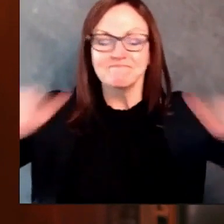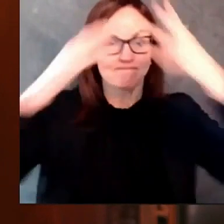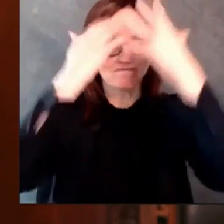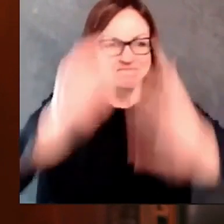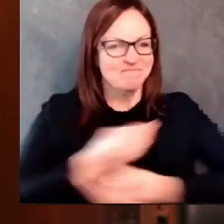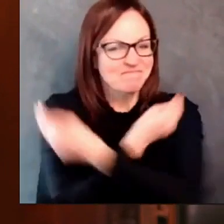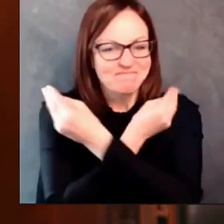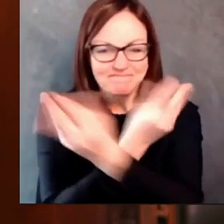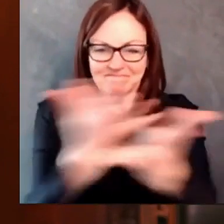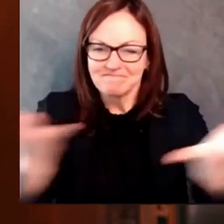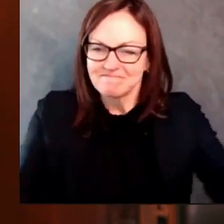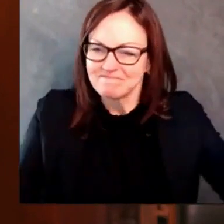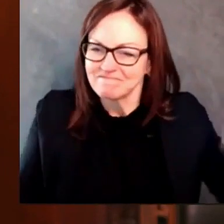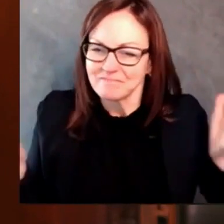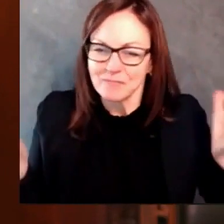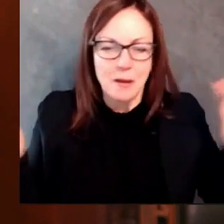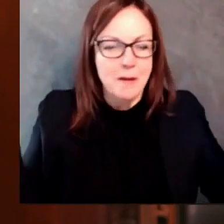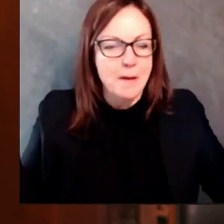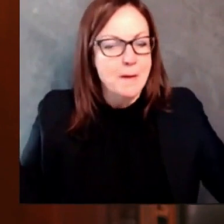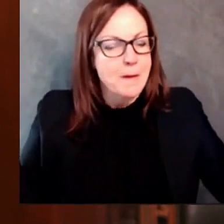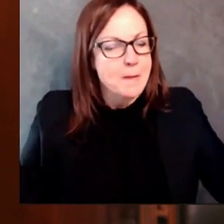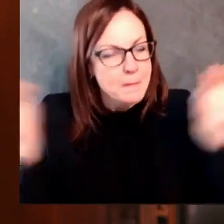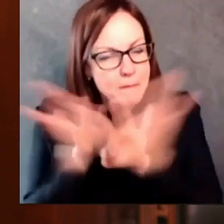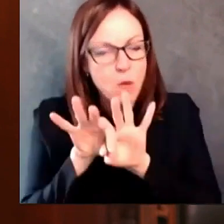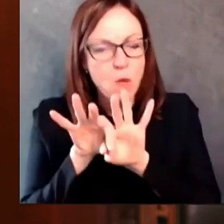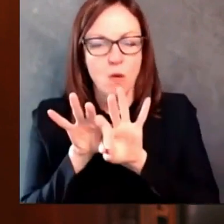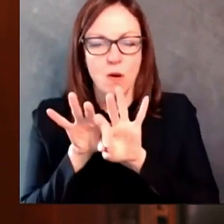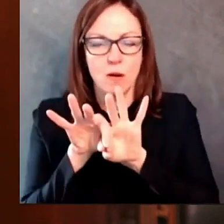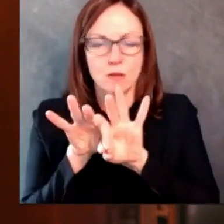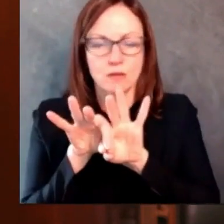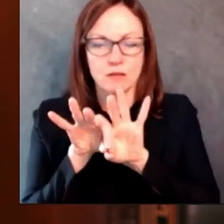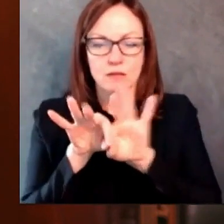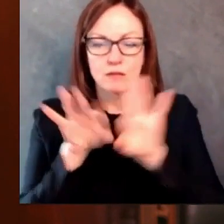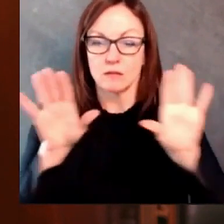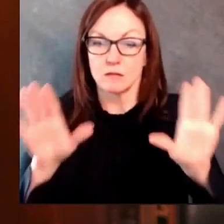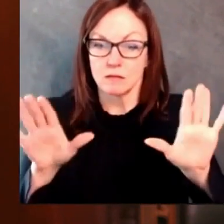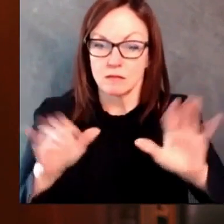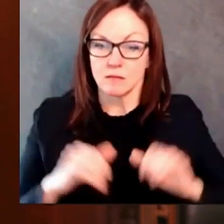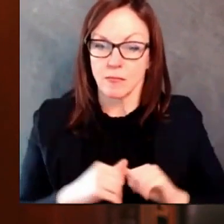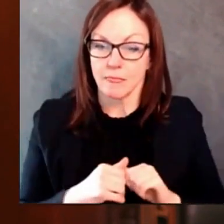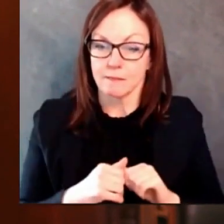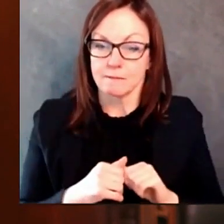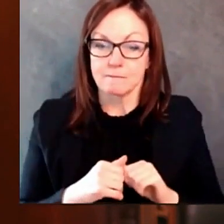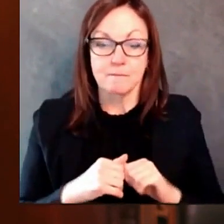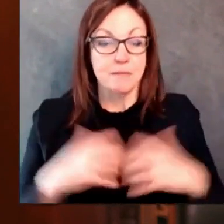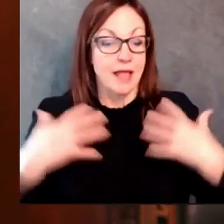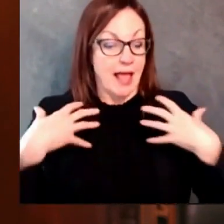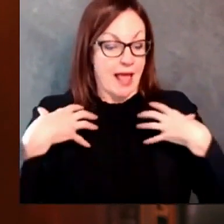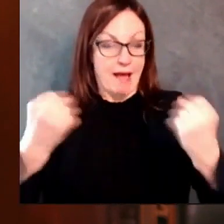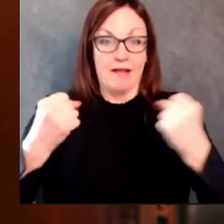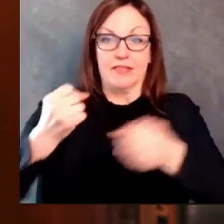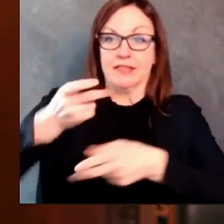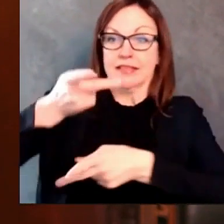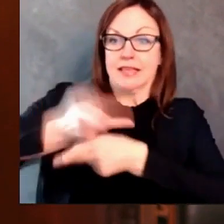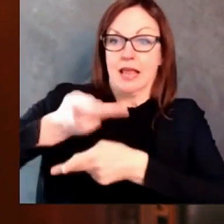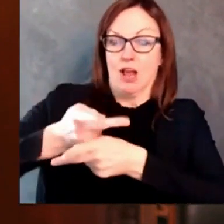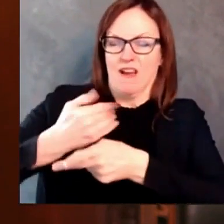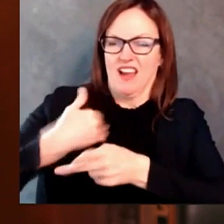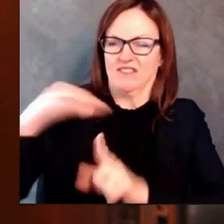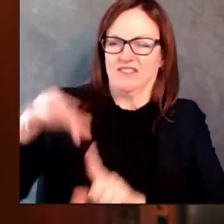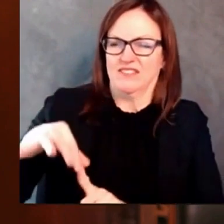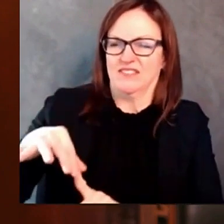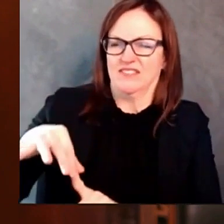Act ends Tuesday, December 15th. For most Wisconsinites, this is the deadline to sign up to get health care coverage for